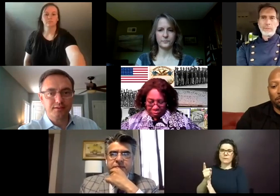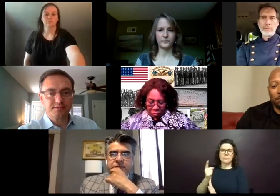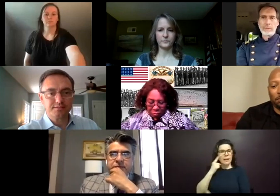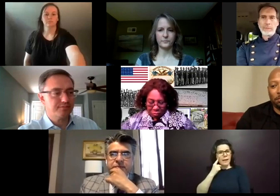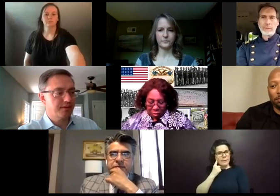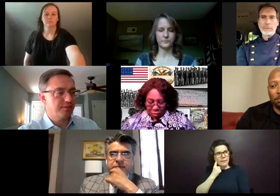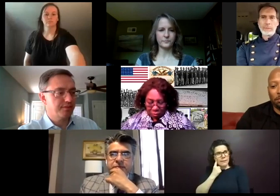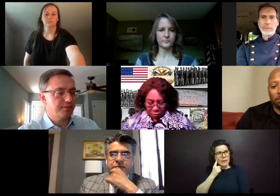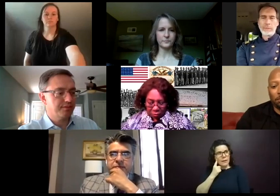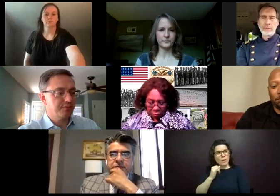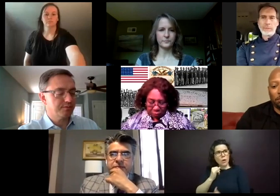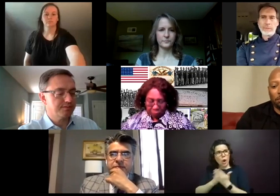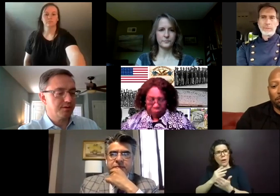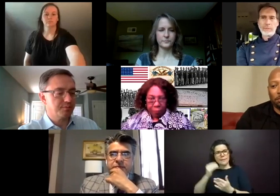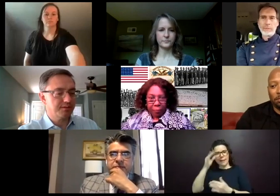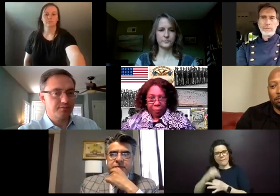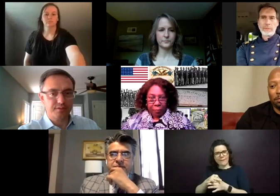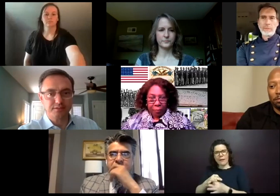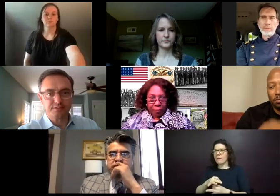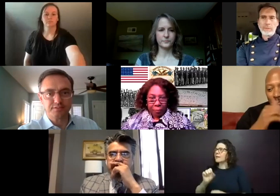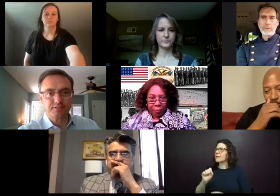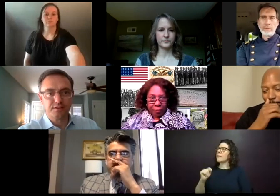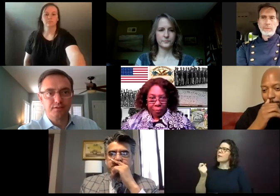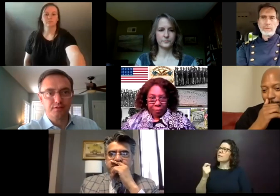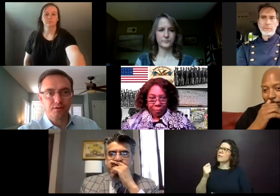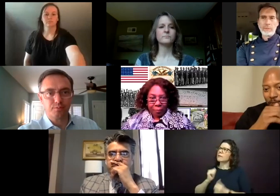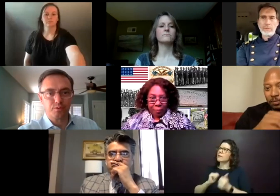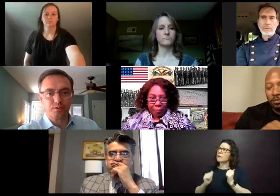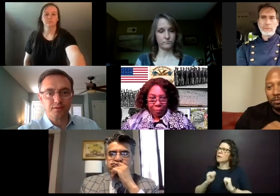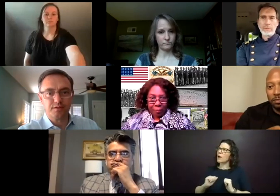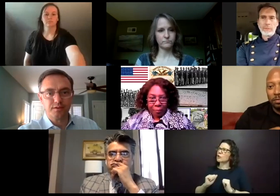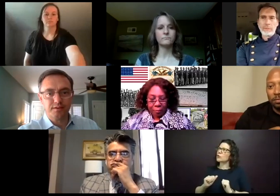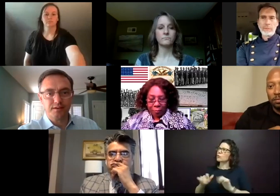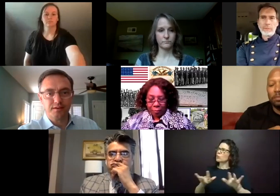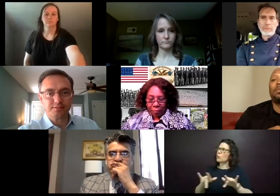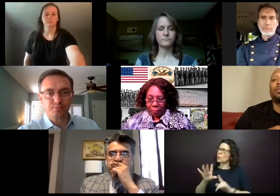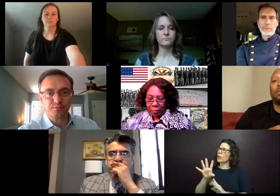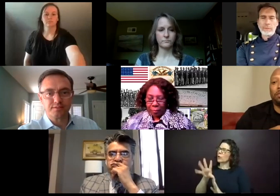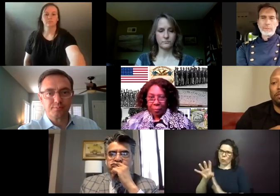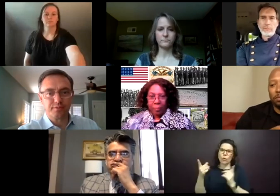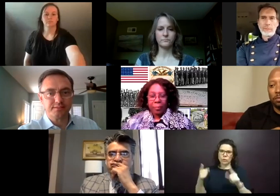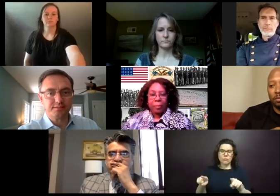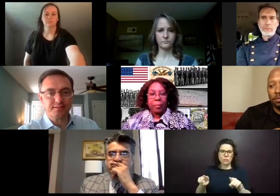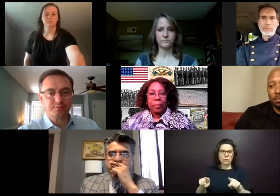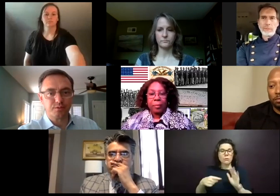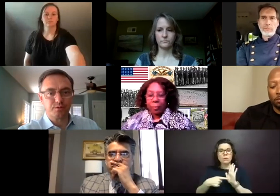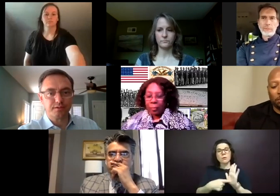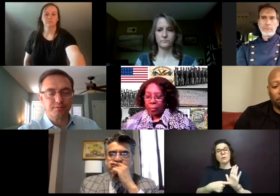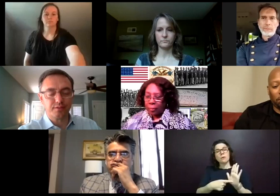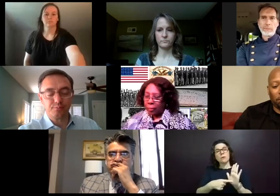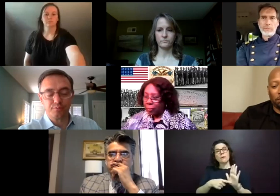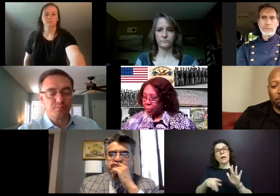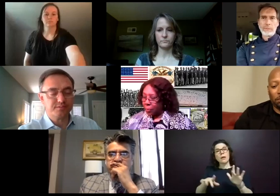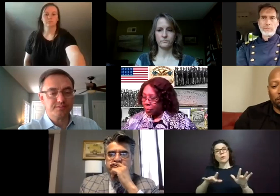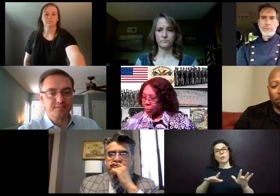the Arts in Faith, you know, September 11th concerts are recorded. So, for example, that recording